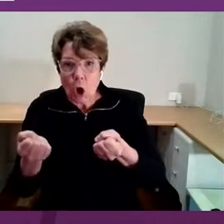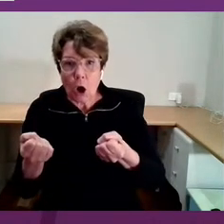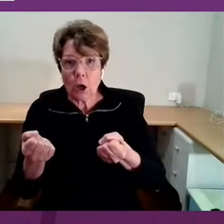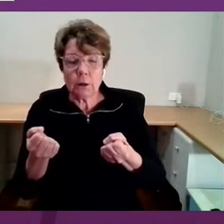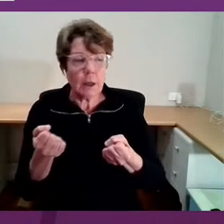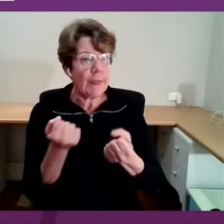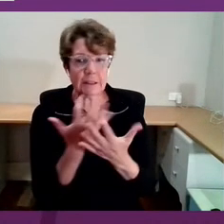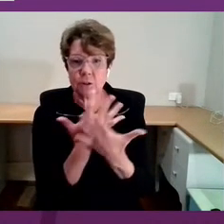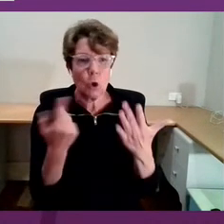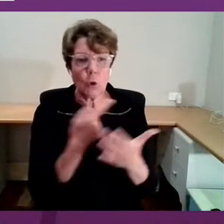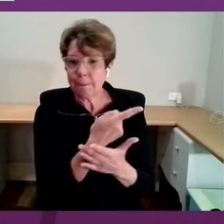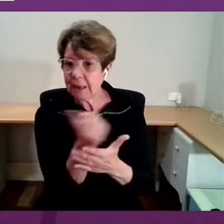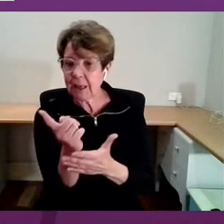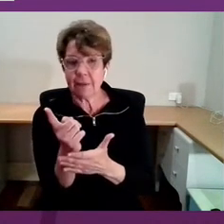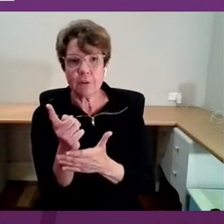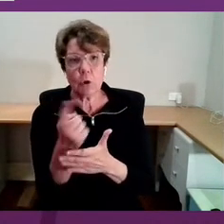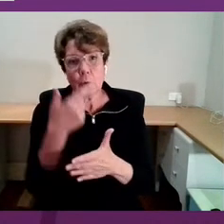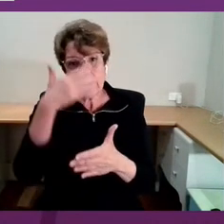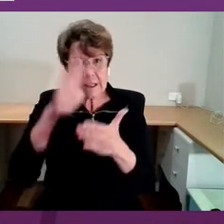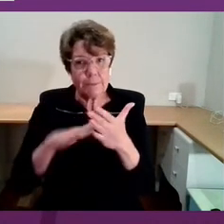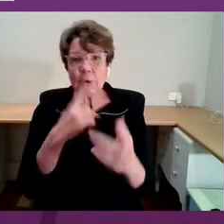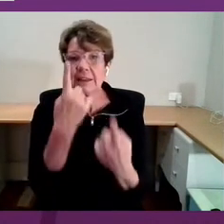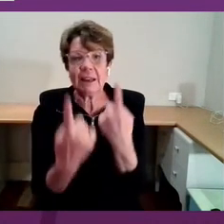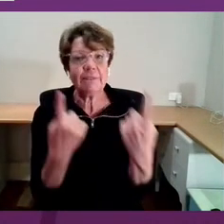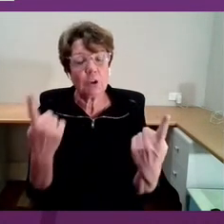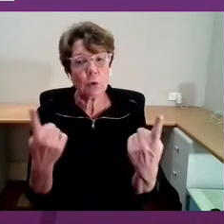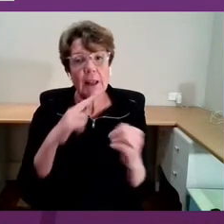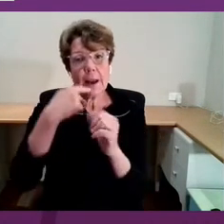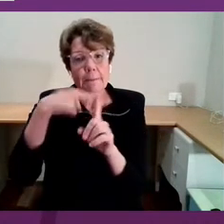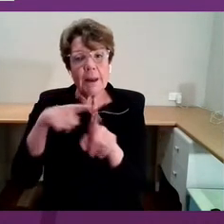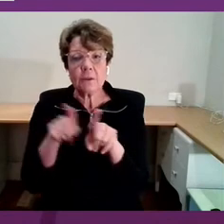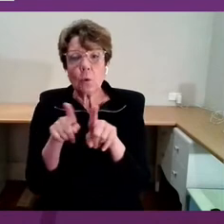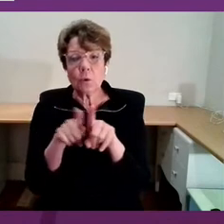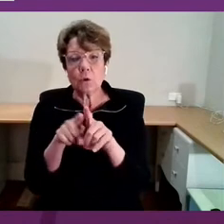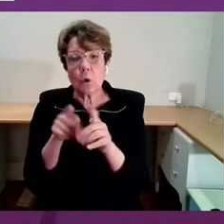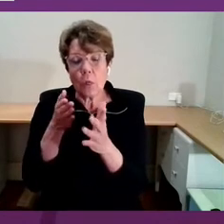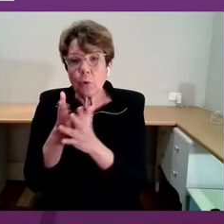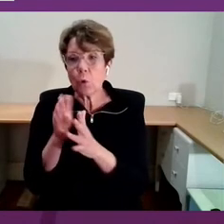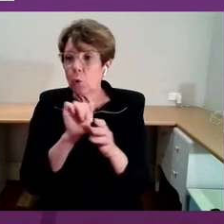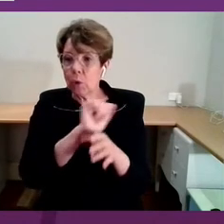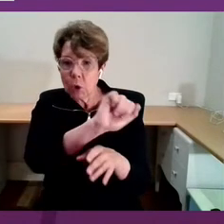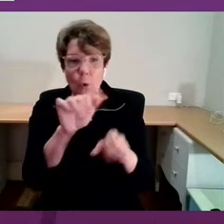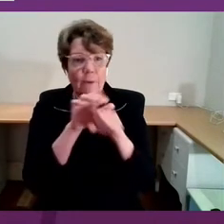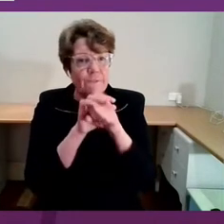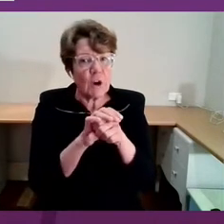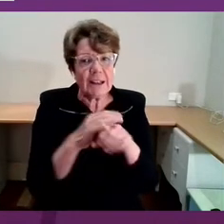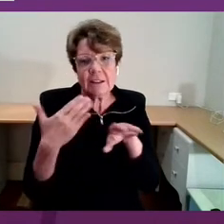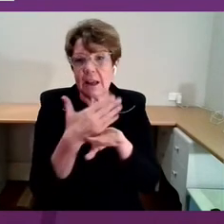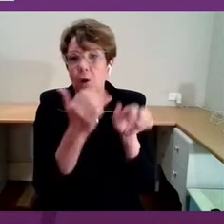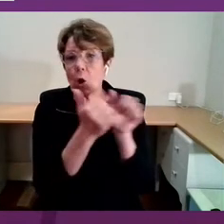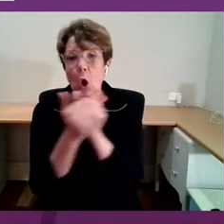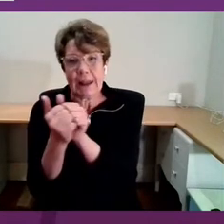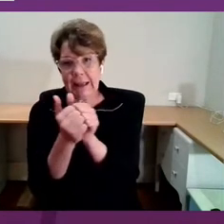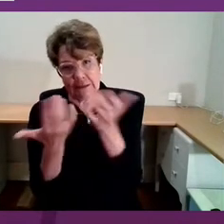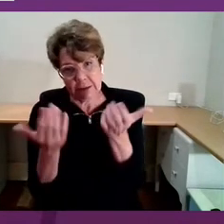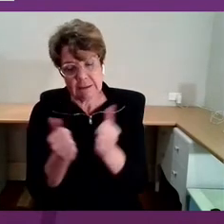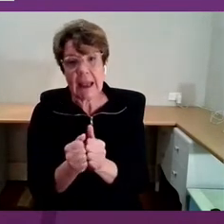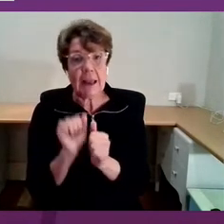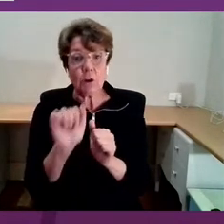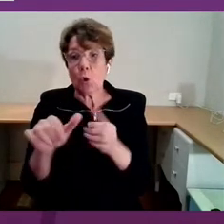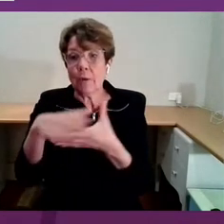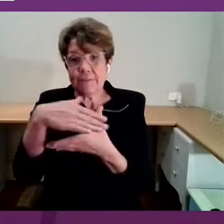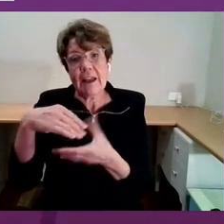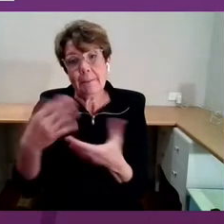of you have experienced individually, but also through the lens of your friends and colleagues and your family sector.